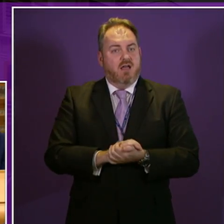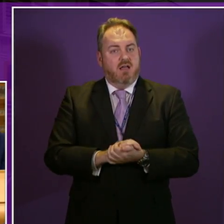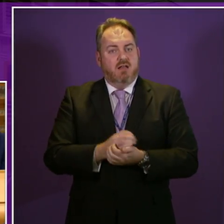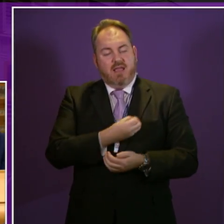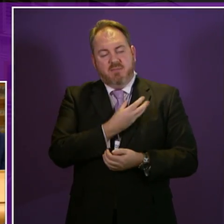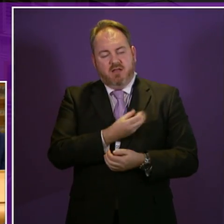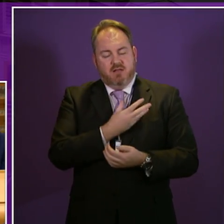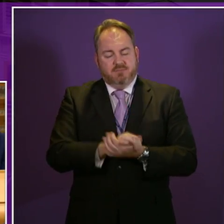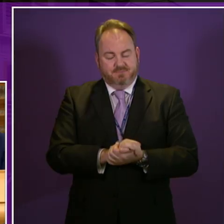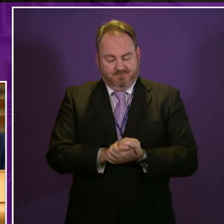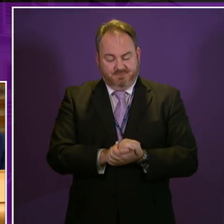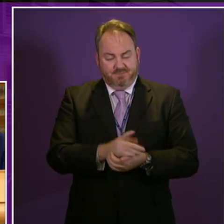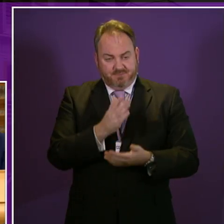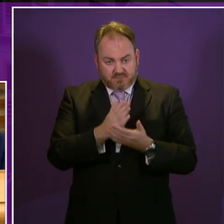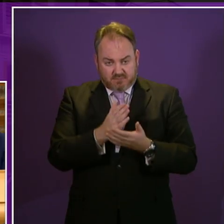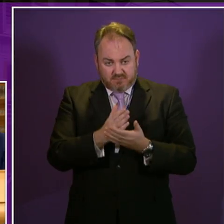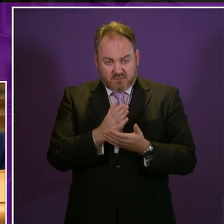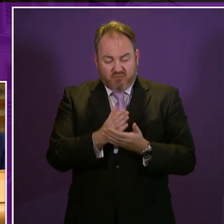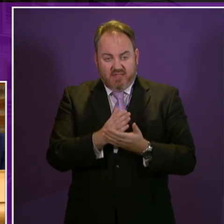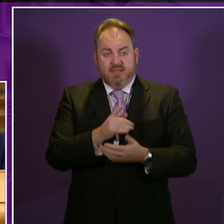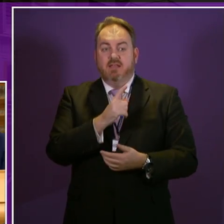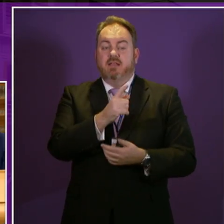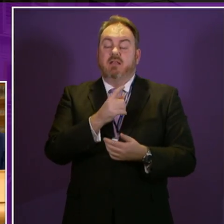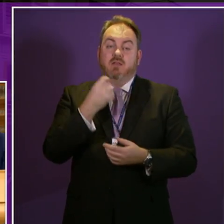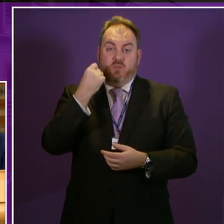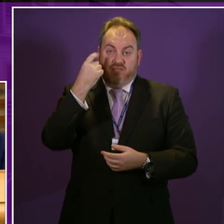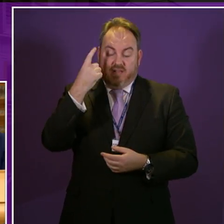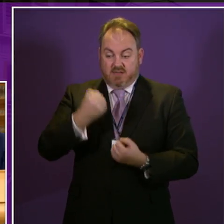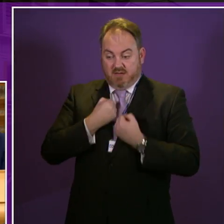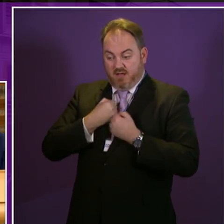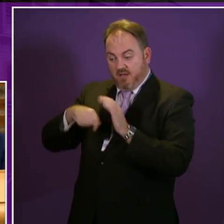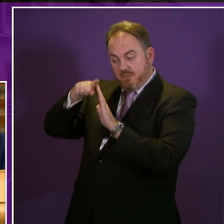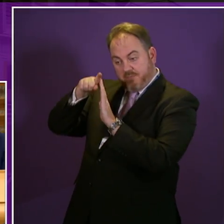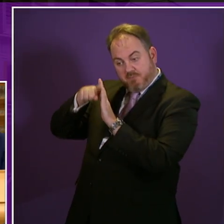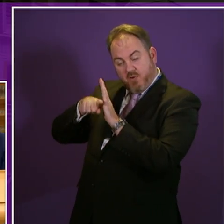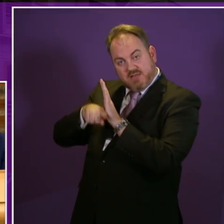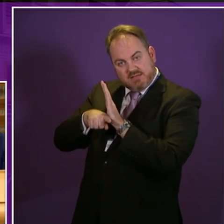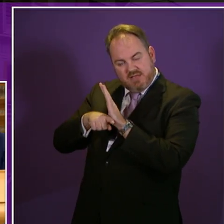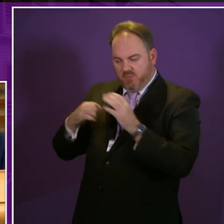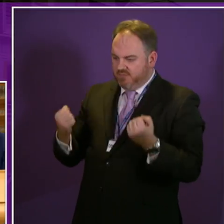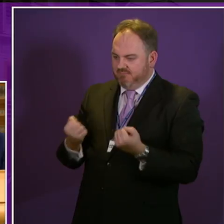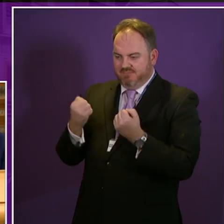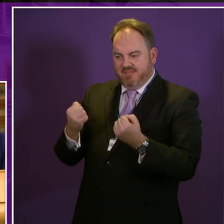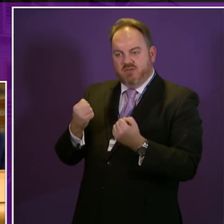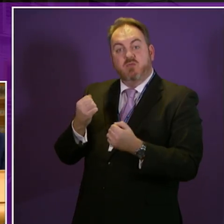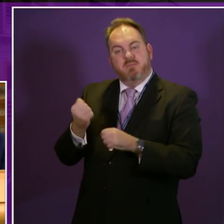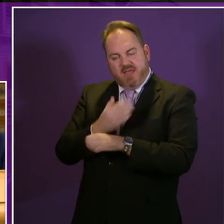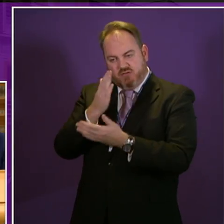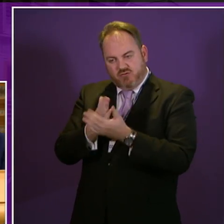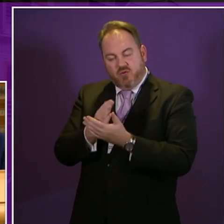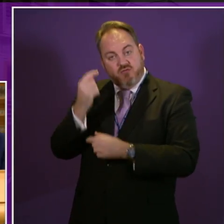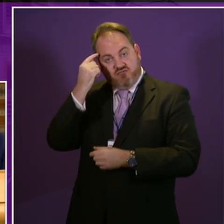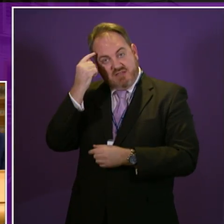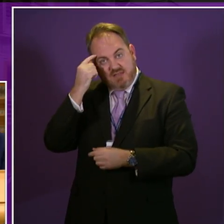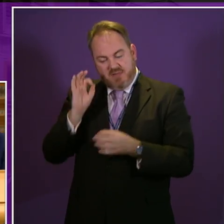1970s. It's invaluable and essential, though that legislation was in its day, in its requirements that reasonable adjustments be made by